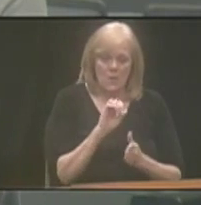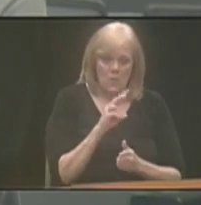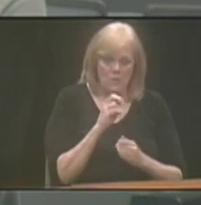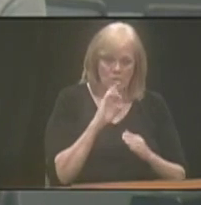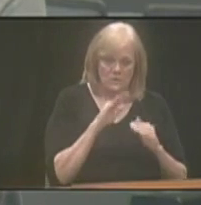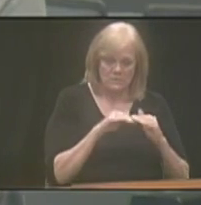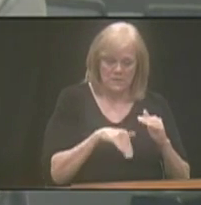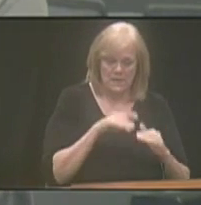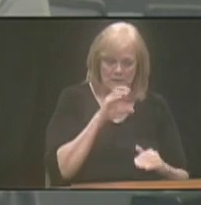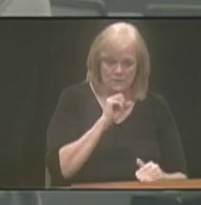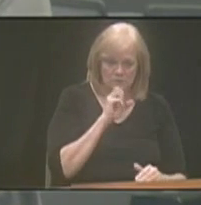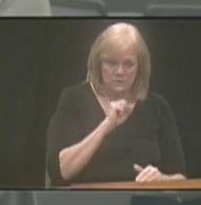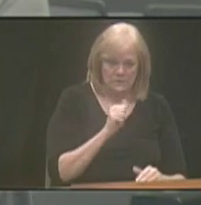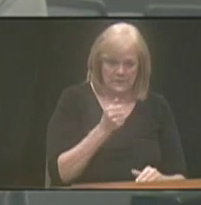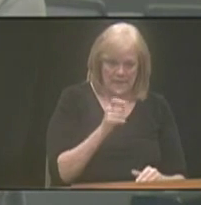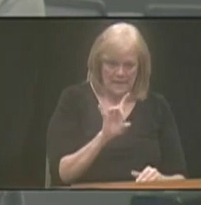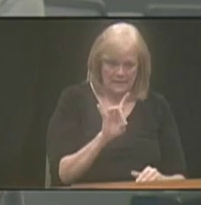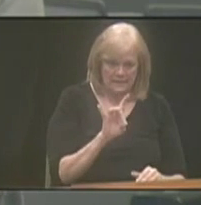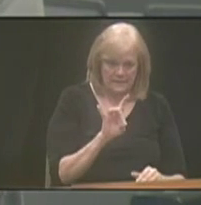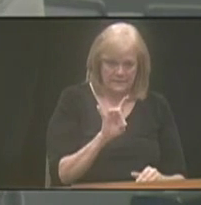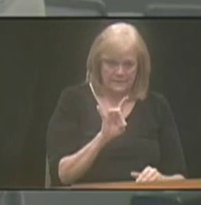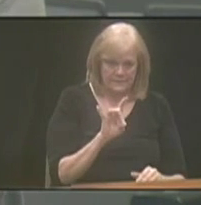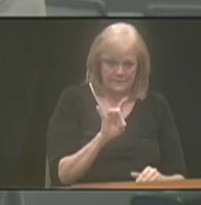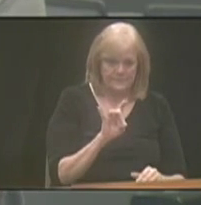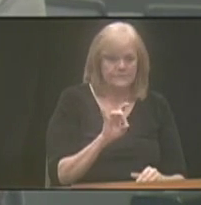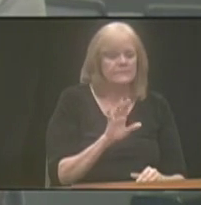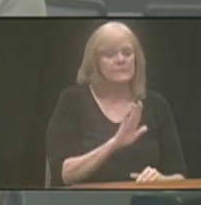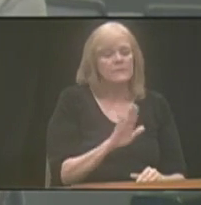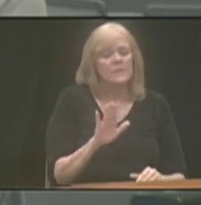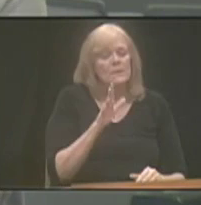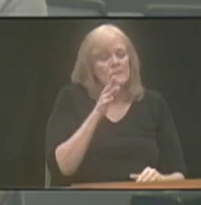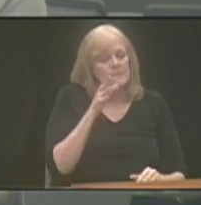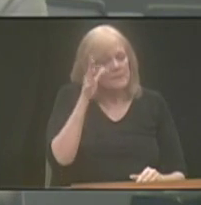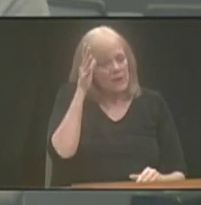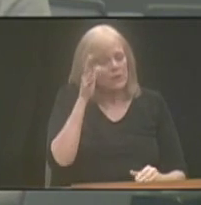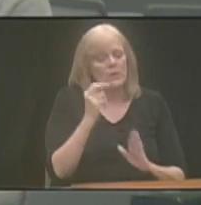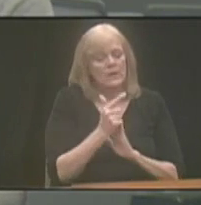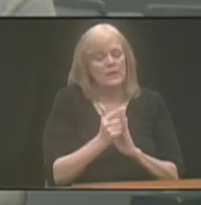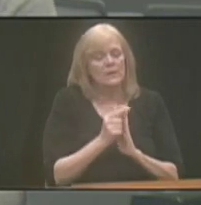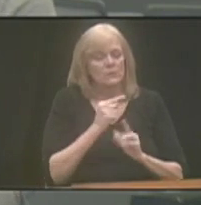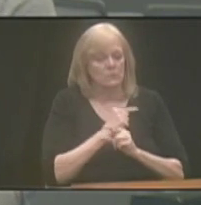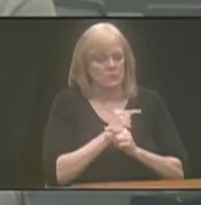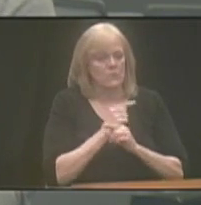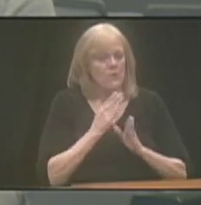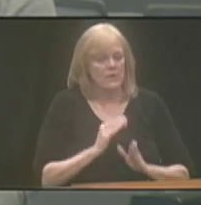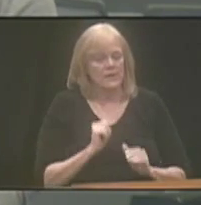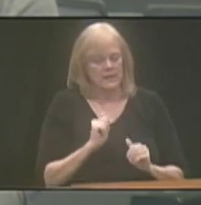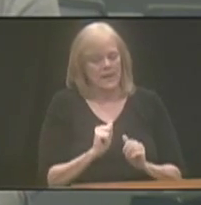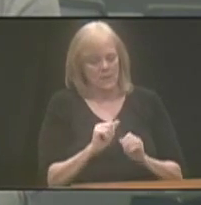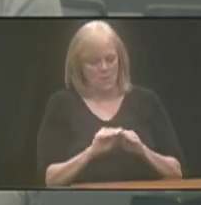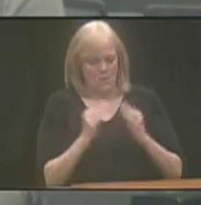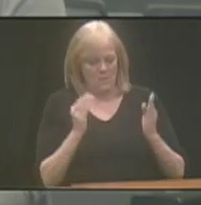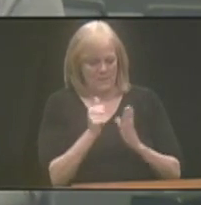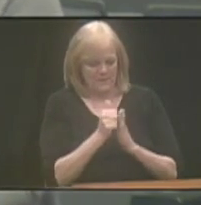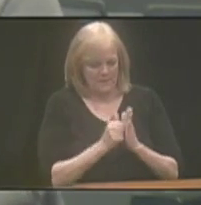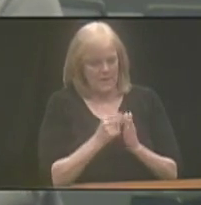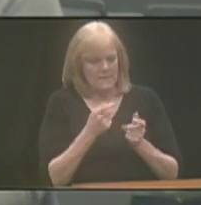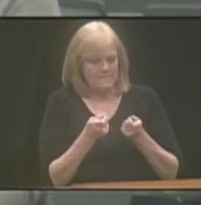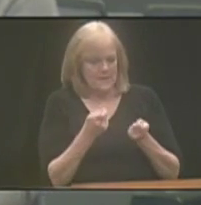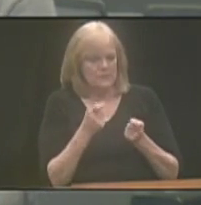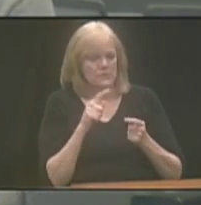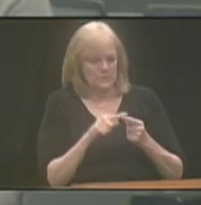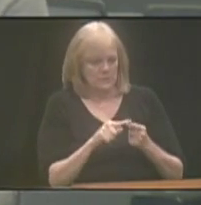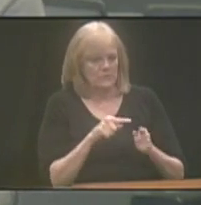a minor under the age of 18, his or her parent or legal guardian will open the account and manage it on his or her behalf